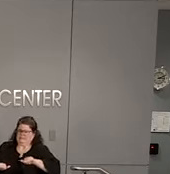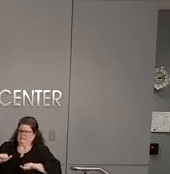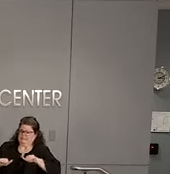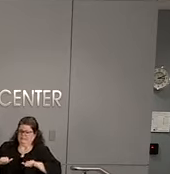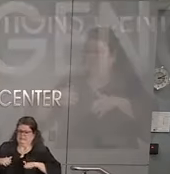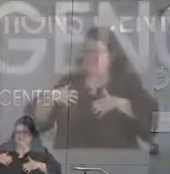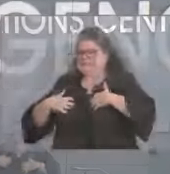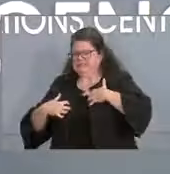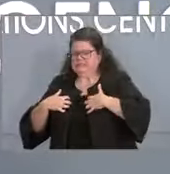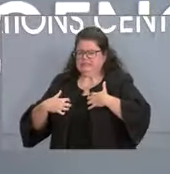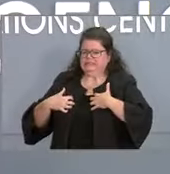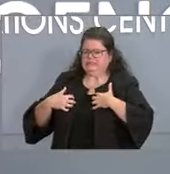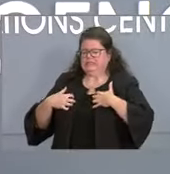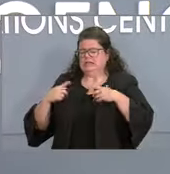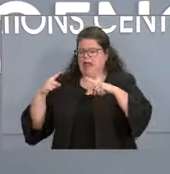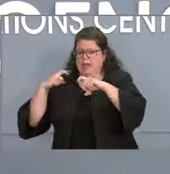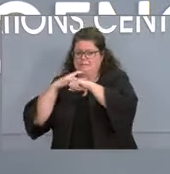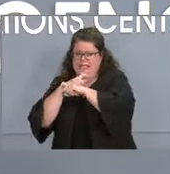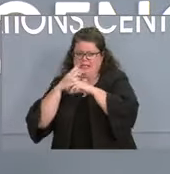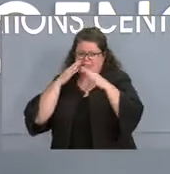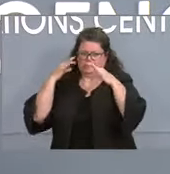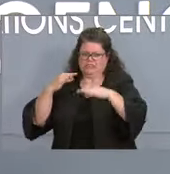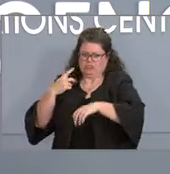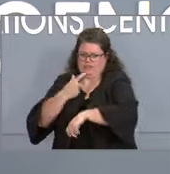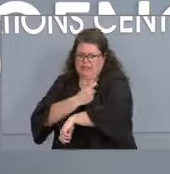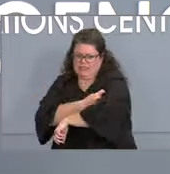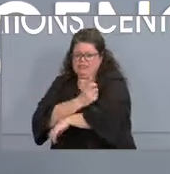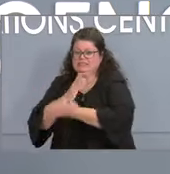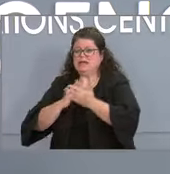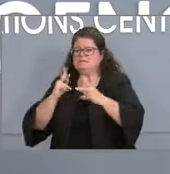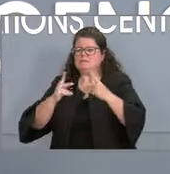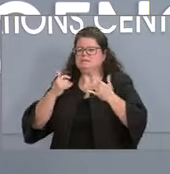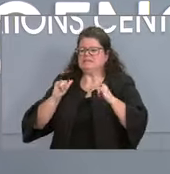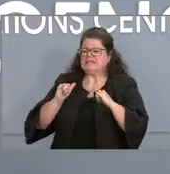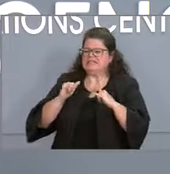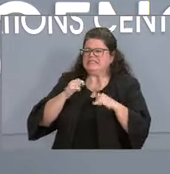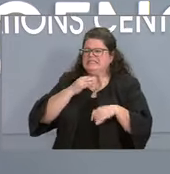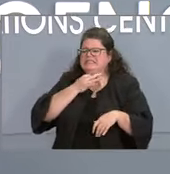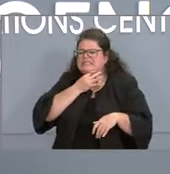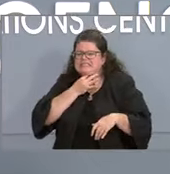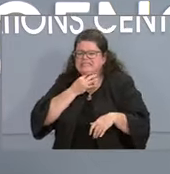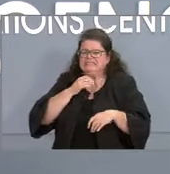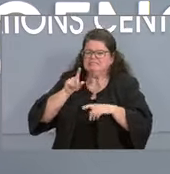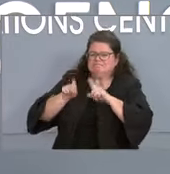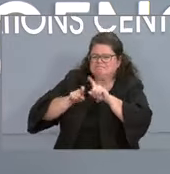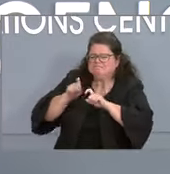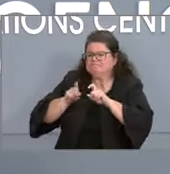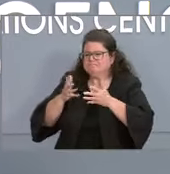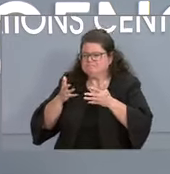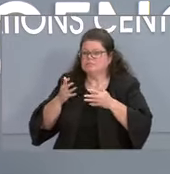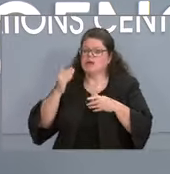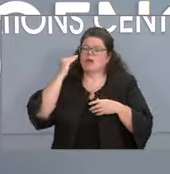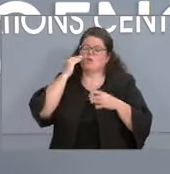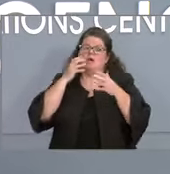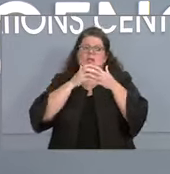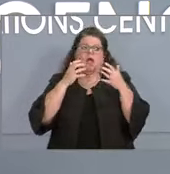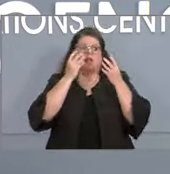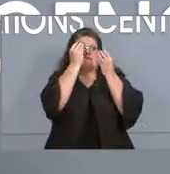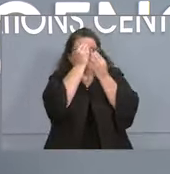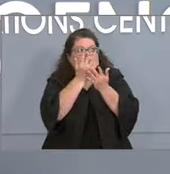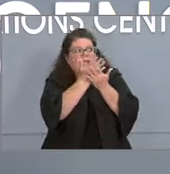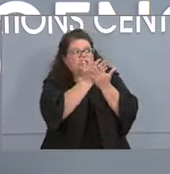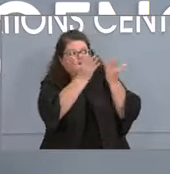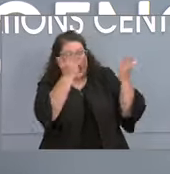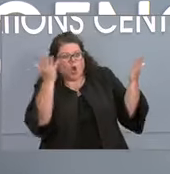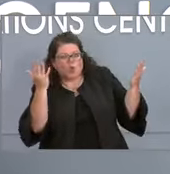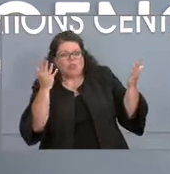to get vaccinated is more complicated and folks still have questions. And we know there is a lot of misinformation out there.